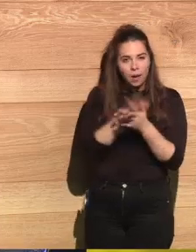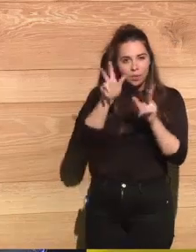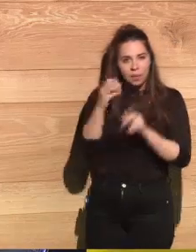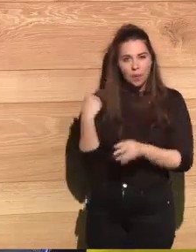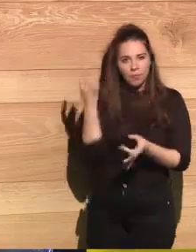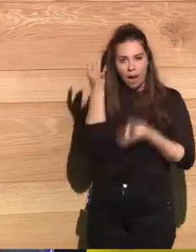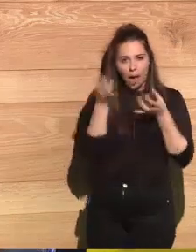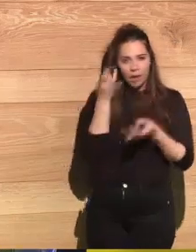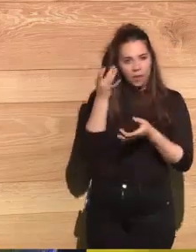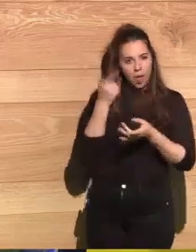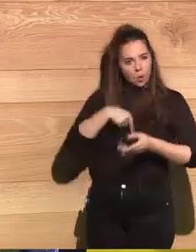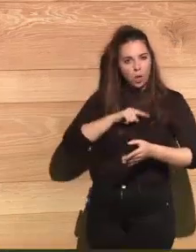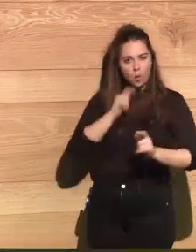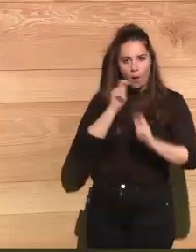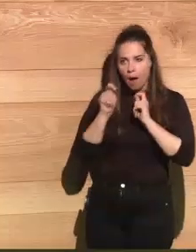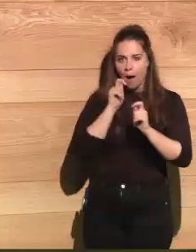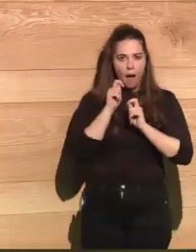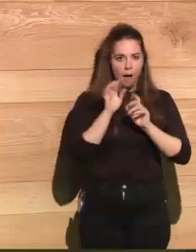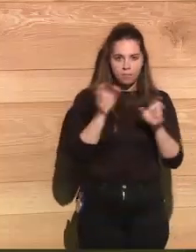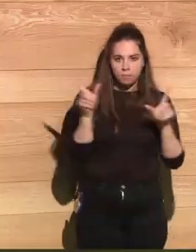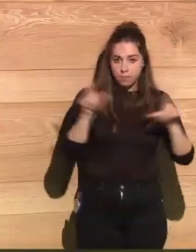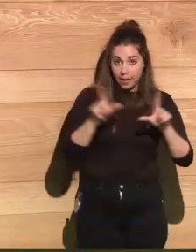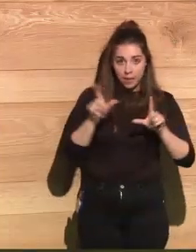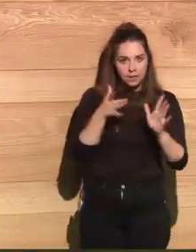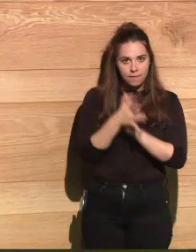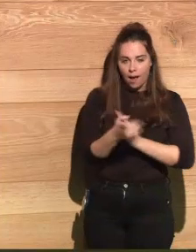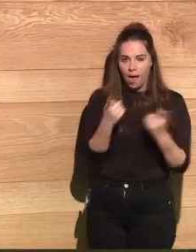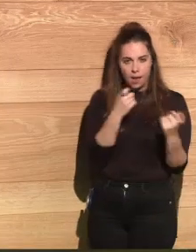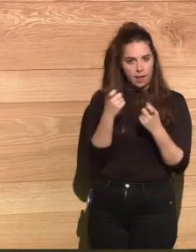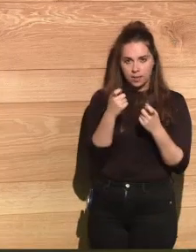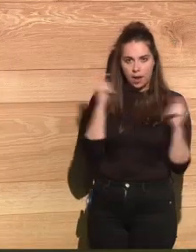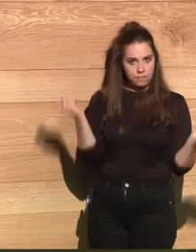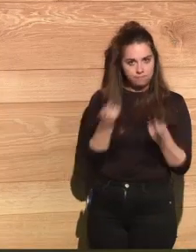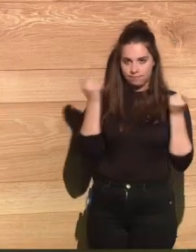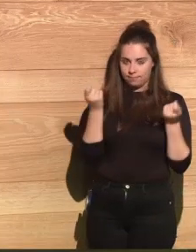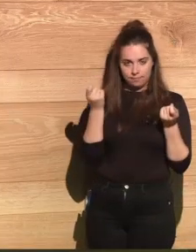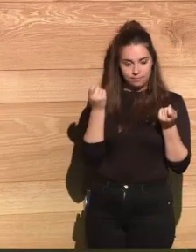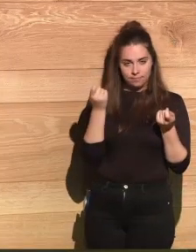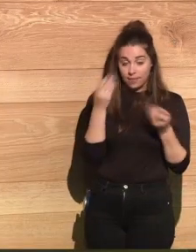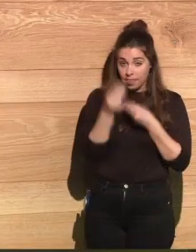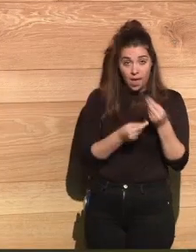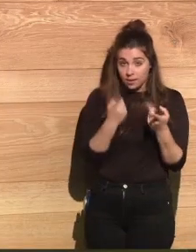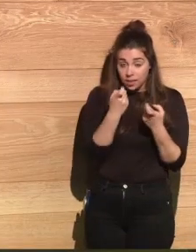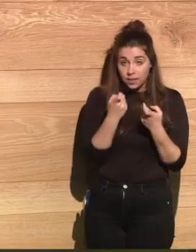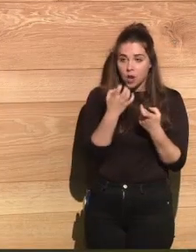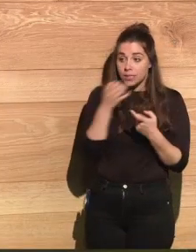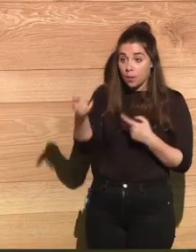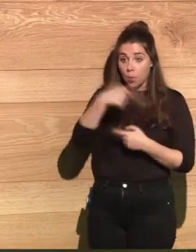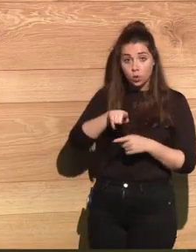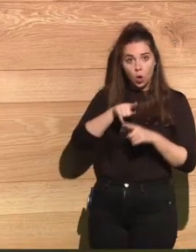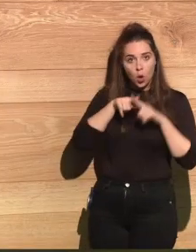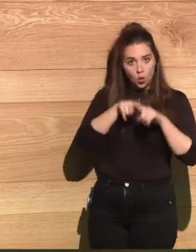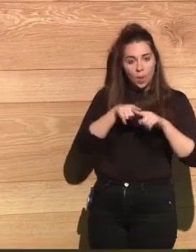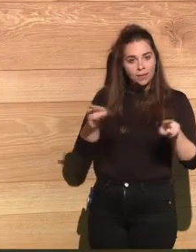Madrid here, we were talking about all the activity in the media we have had this week, and we need to expand the message.